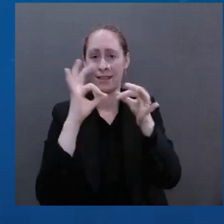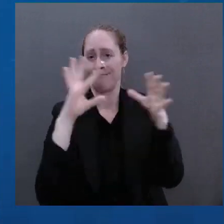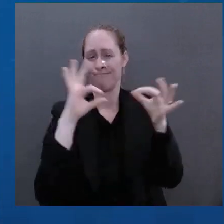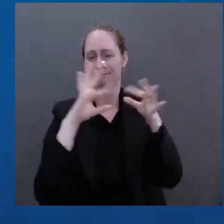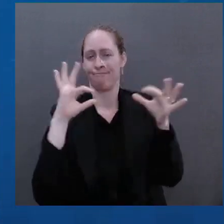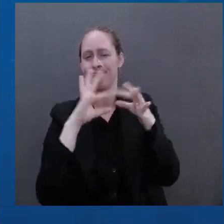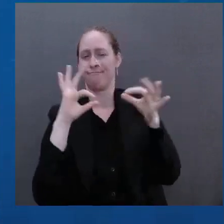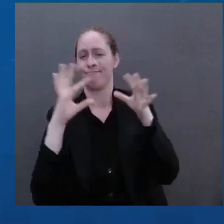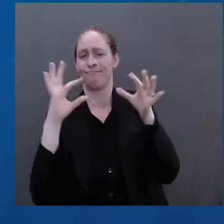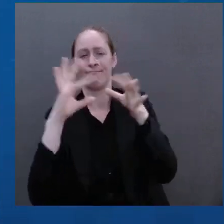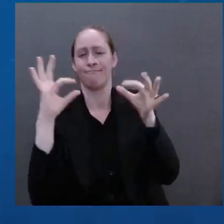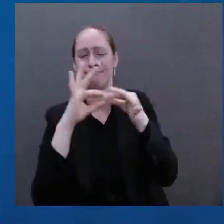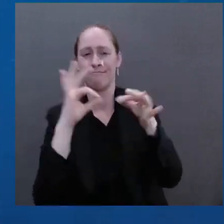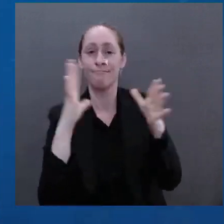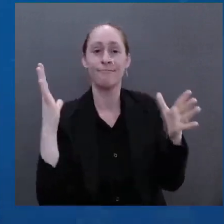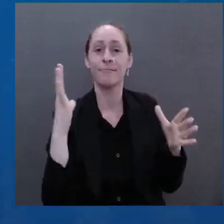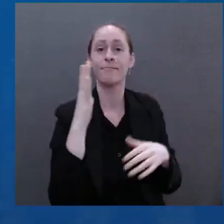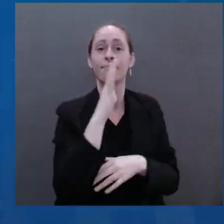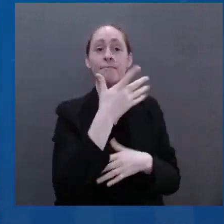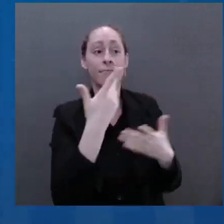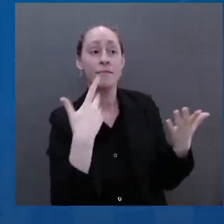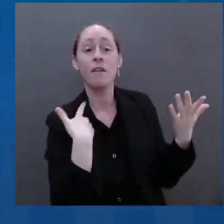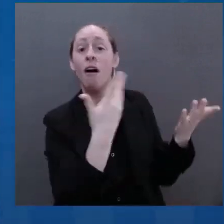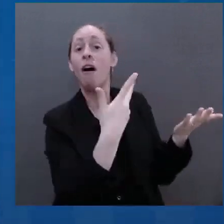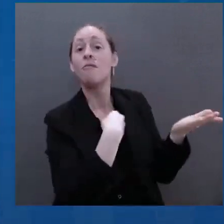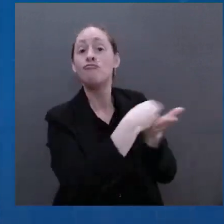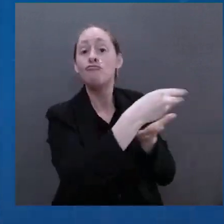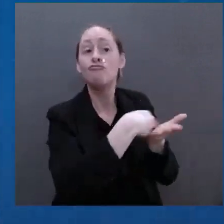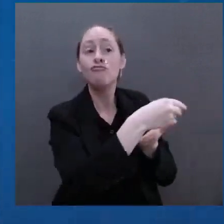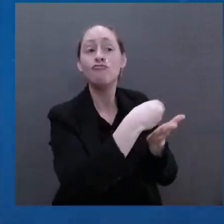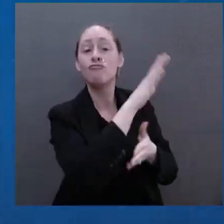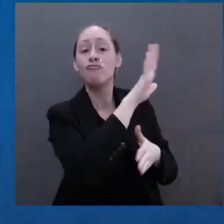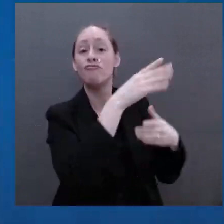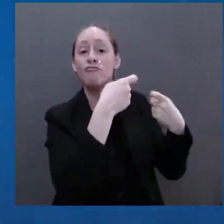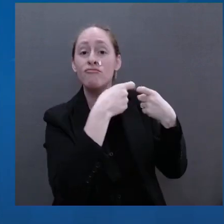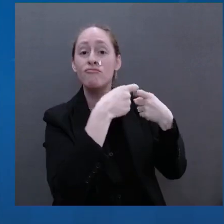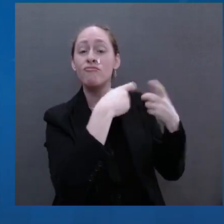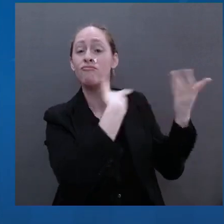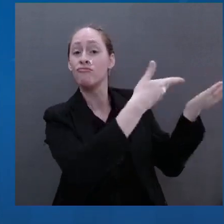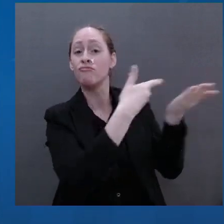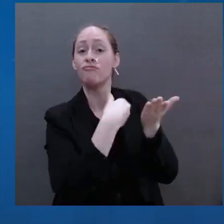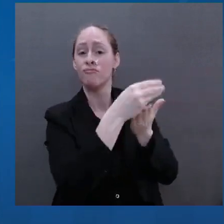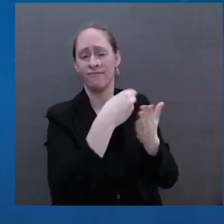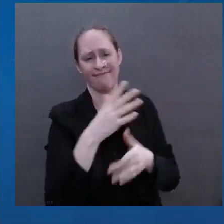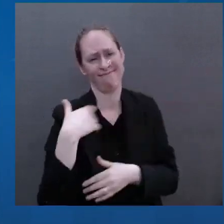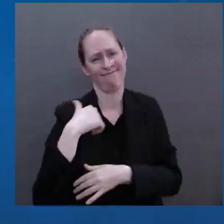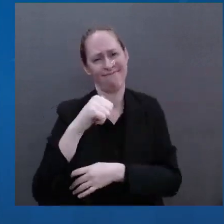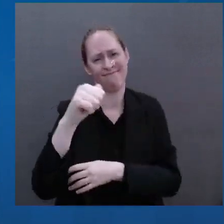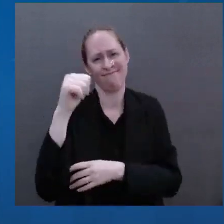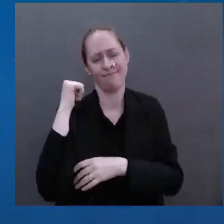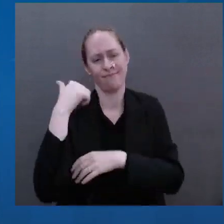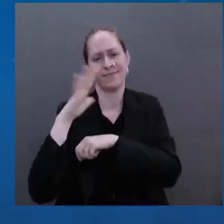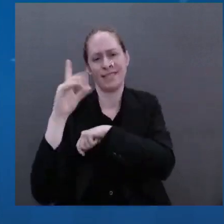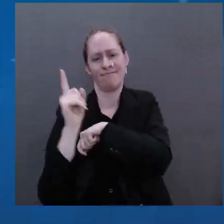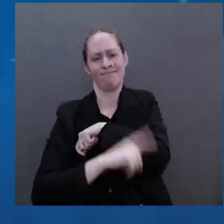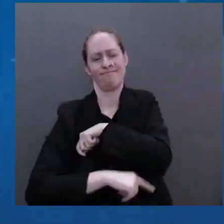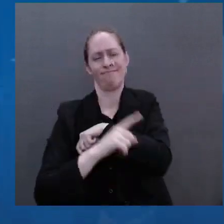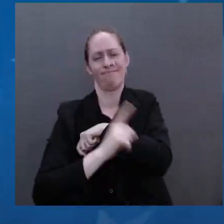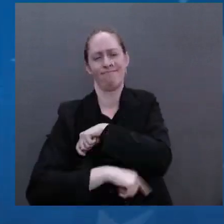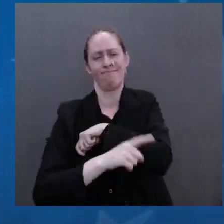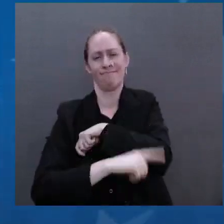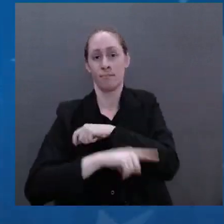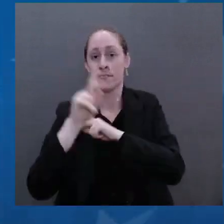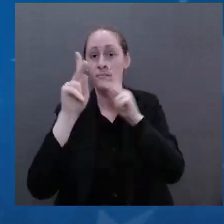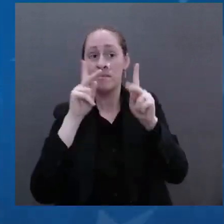the United States has sanctioned 140 Russian oligarchs and their family members, seizing their ill-begotten gangs, their yachts, their luxury